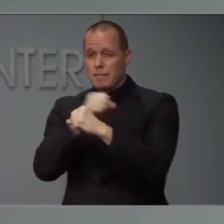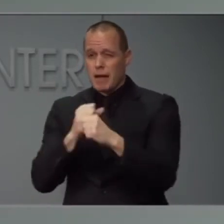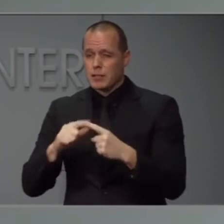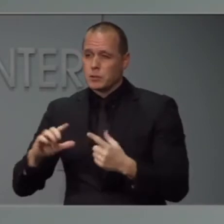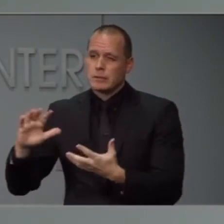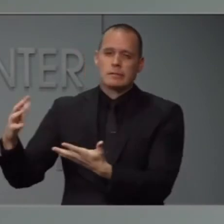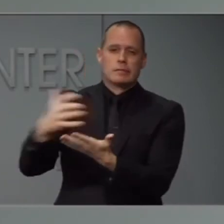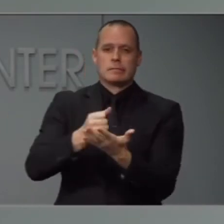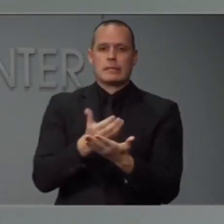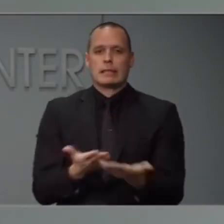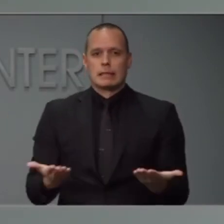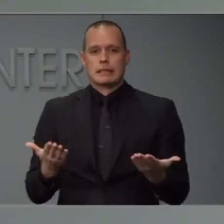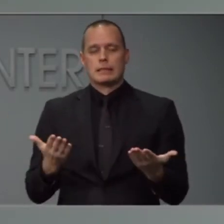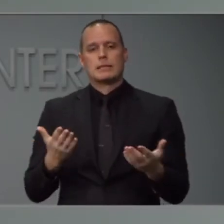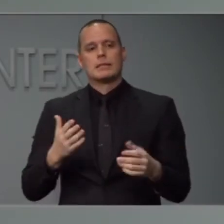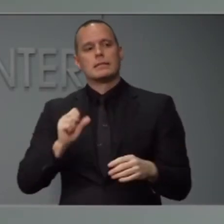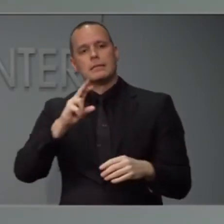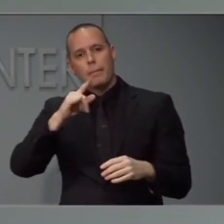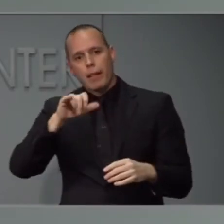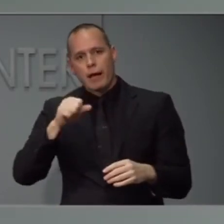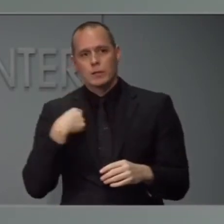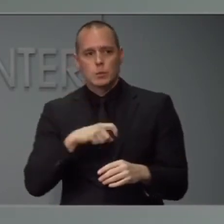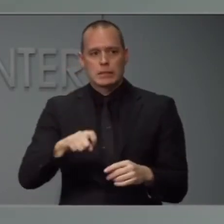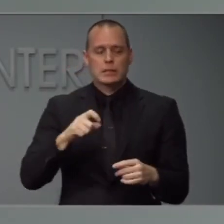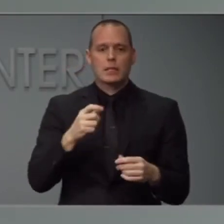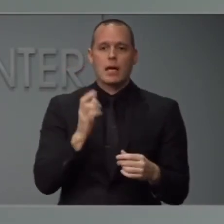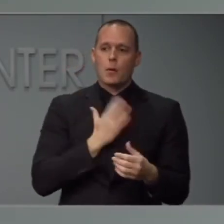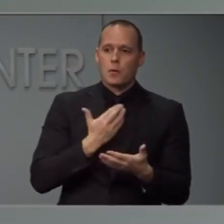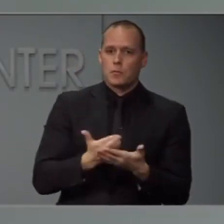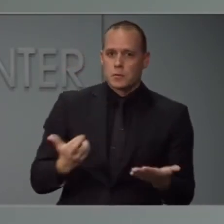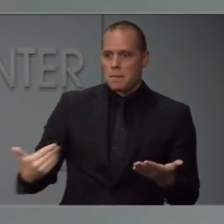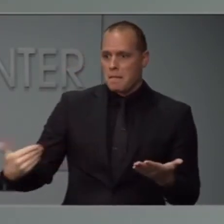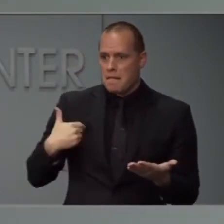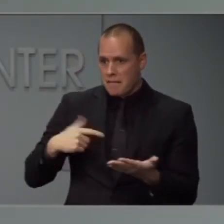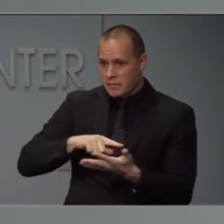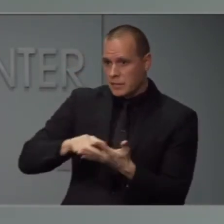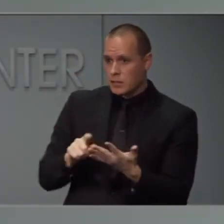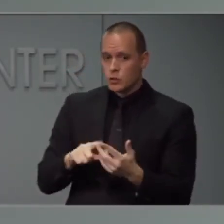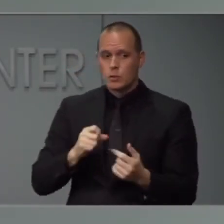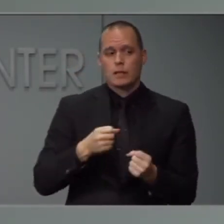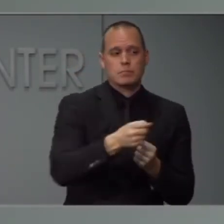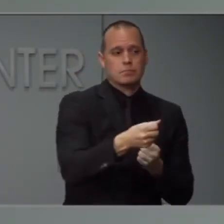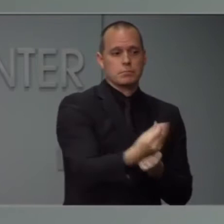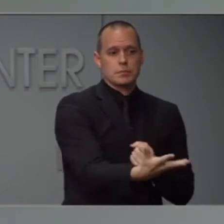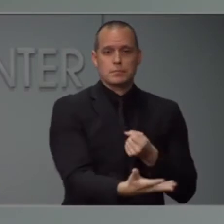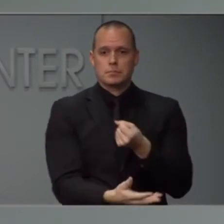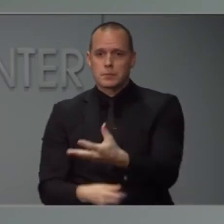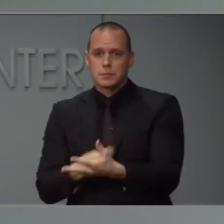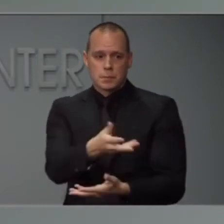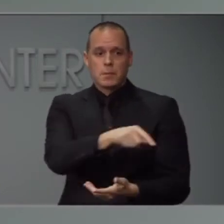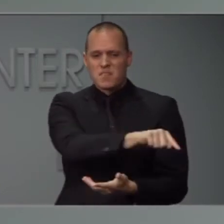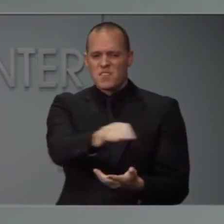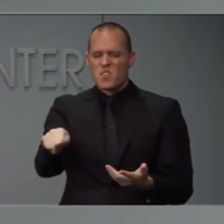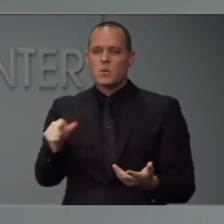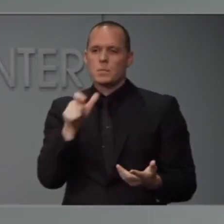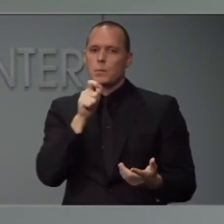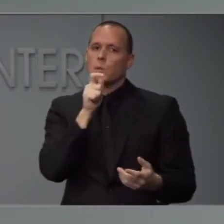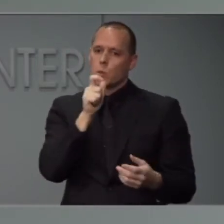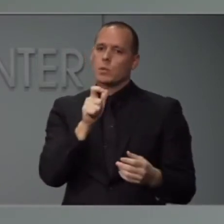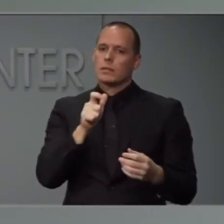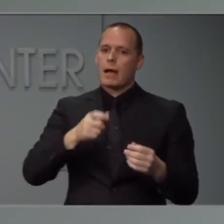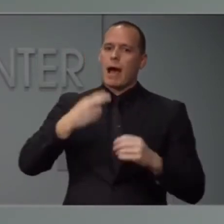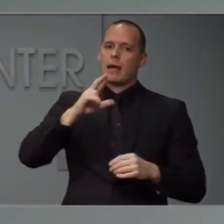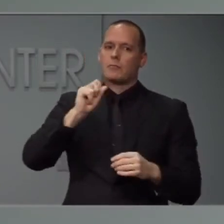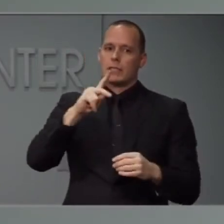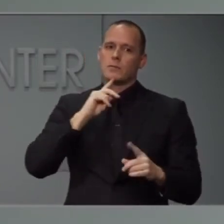need and make sure that we're using our resources wisely to target them to those that are at highest risk. And we're going to continue